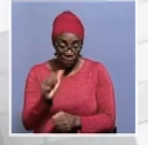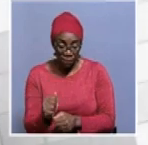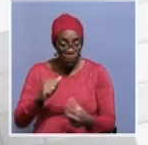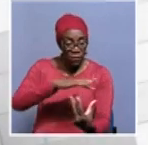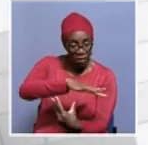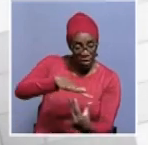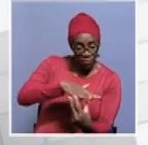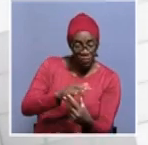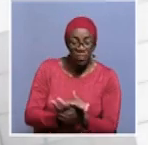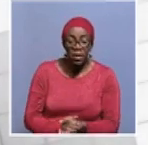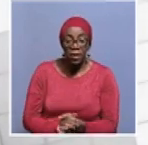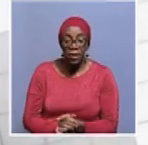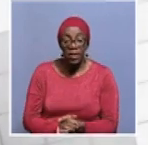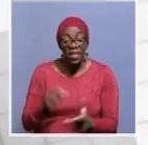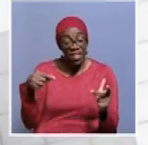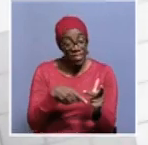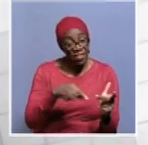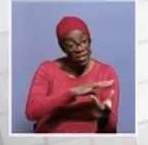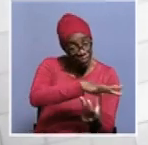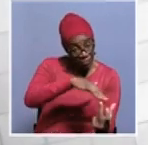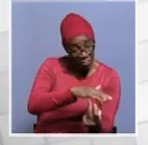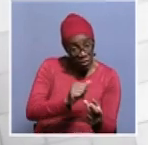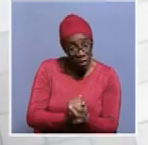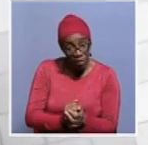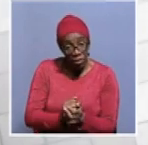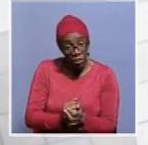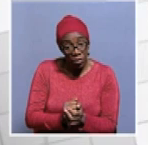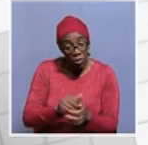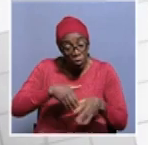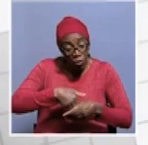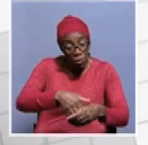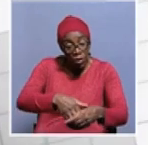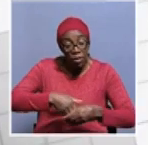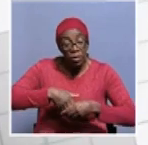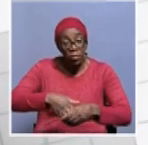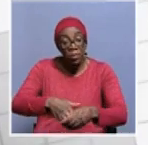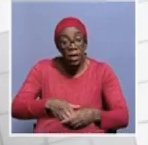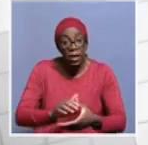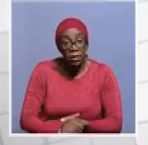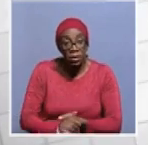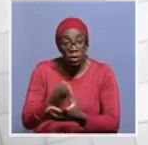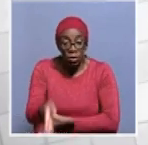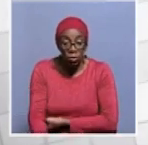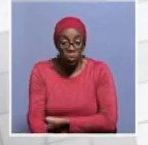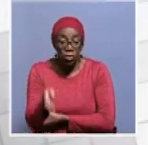depart to depart tomorrow if all gods are going to plan they are going to cross the border to go to zambia